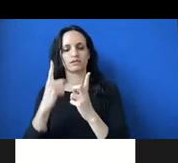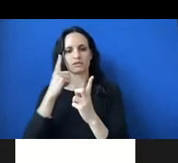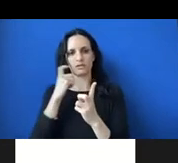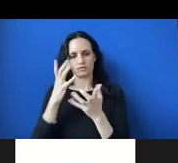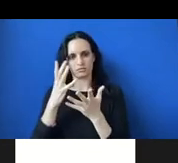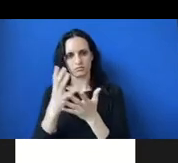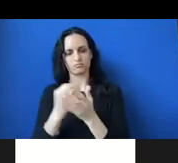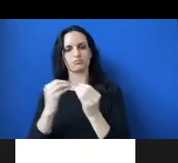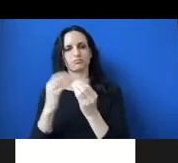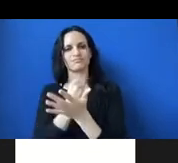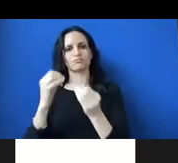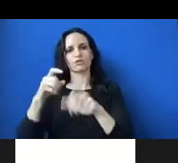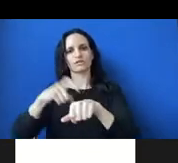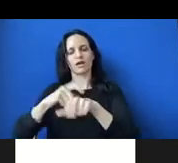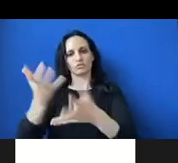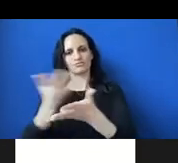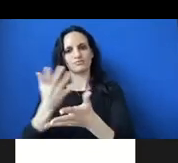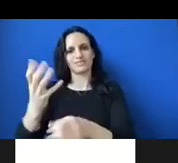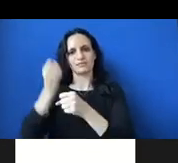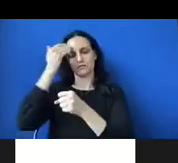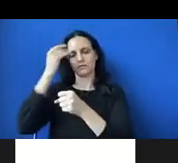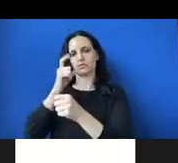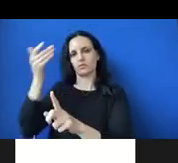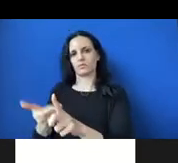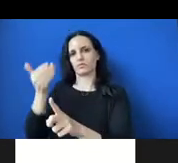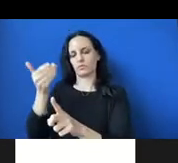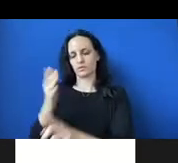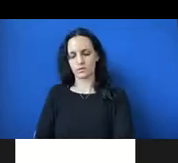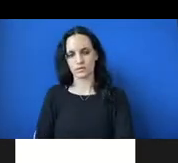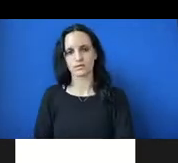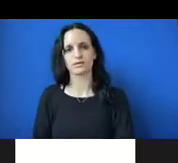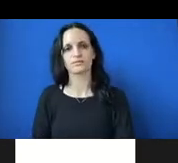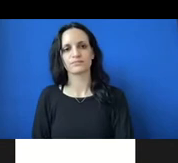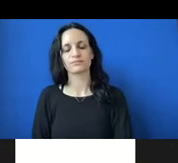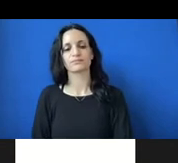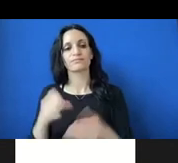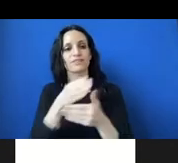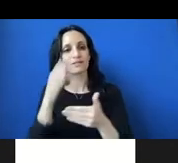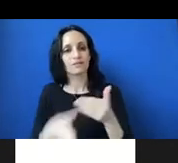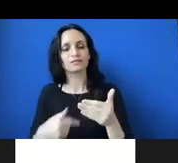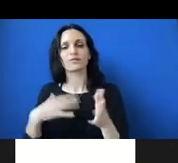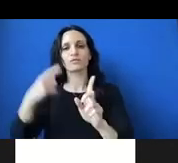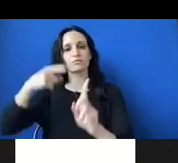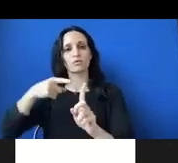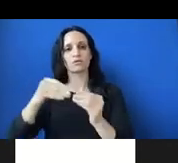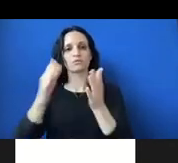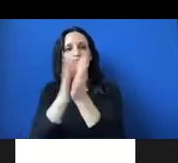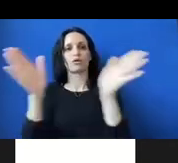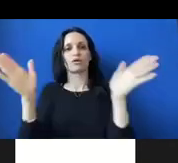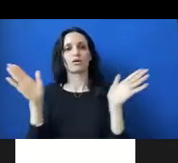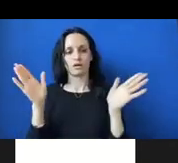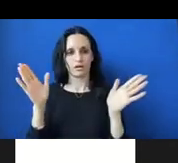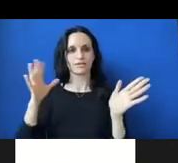potential partner before meeting in person. And to conclude, I want to point to a broader preliminary takeaway.